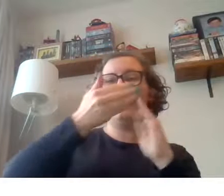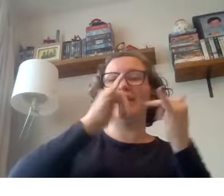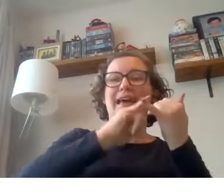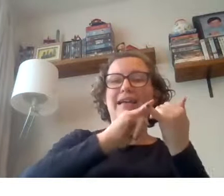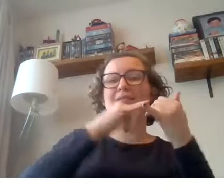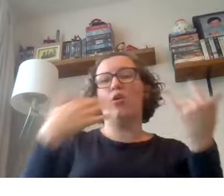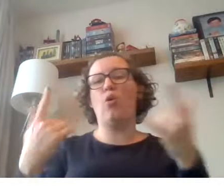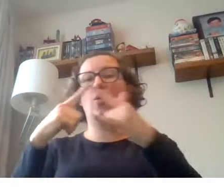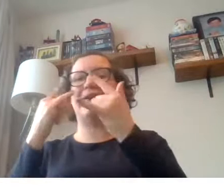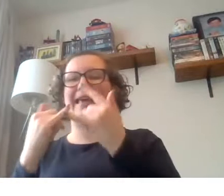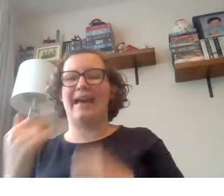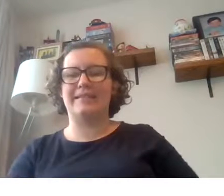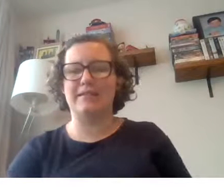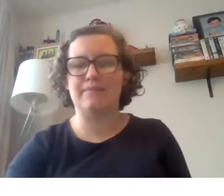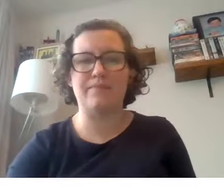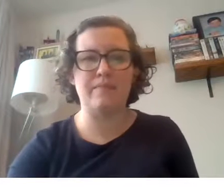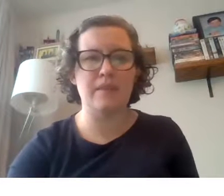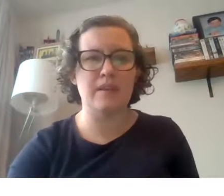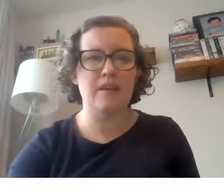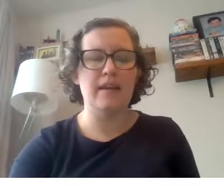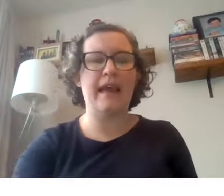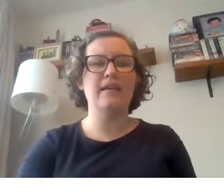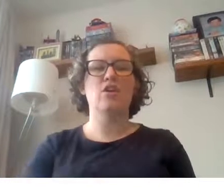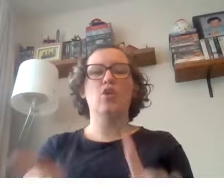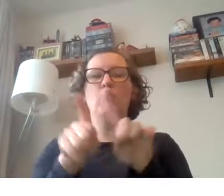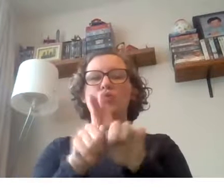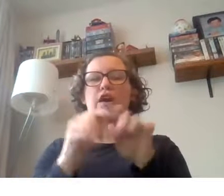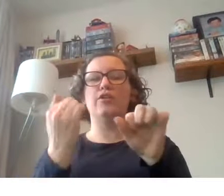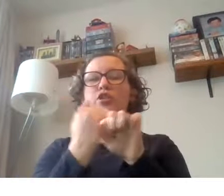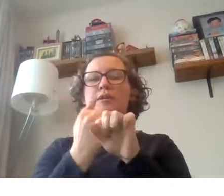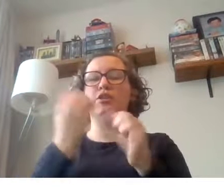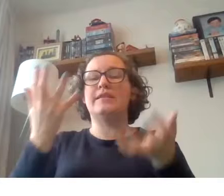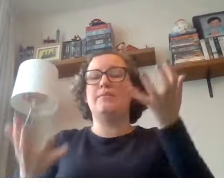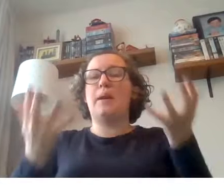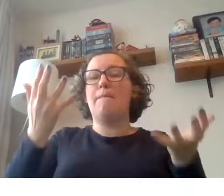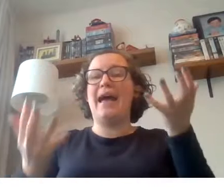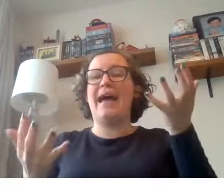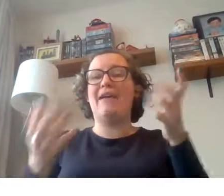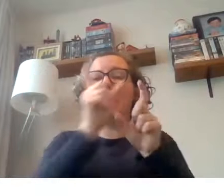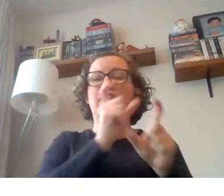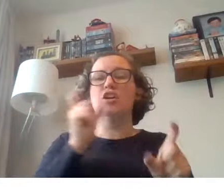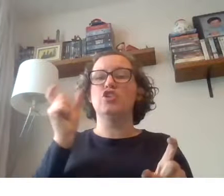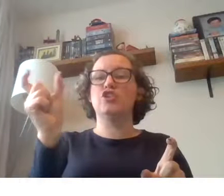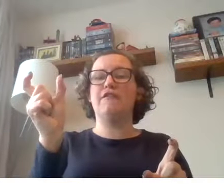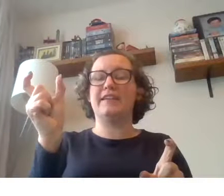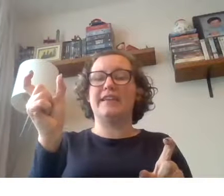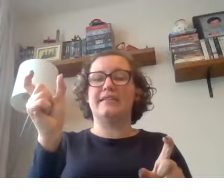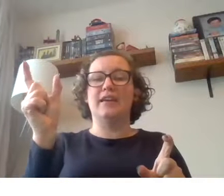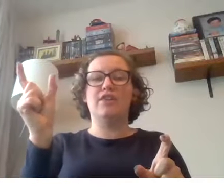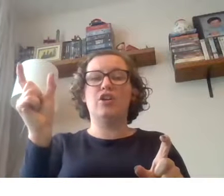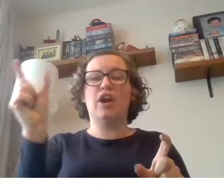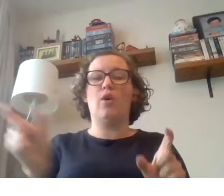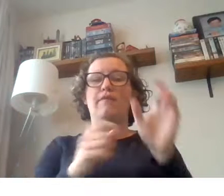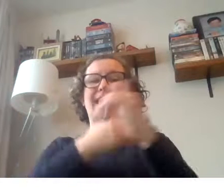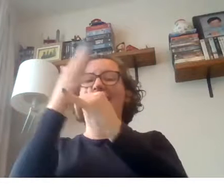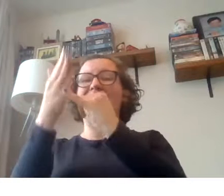if you add s or es okay also you're going to be doing some comparing suffixes